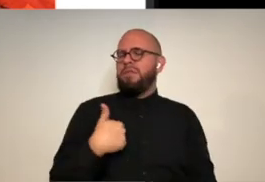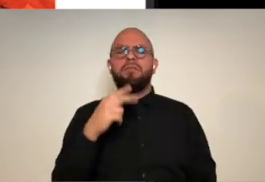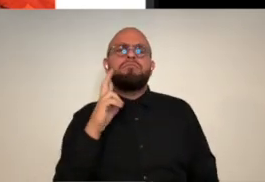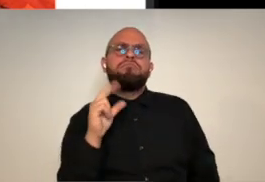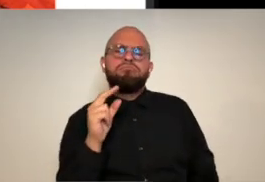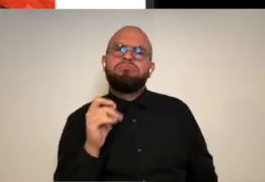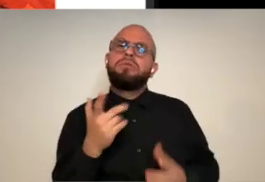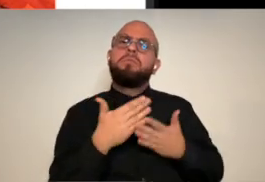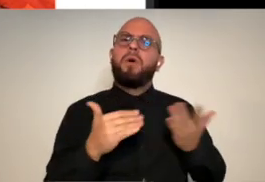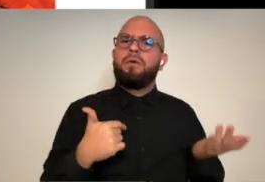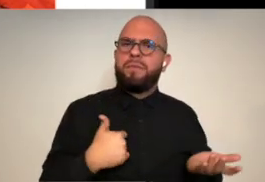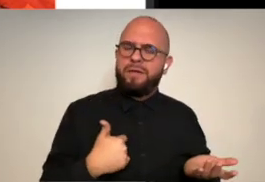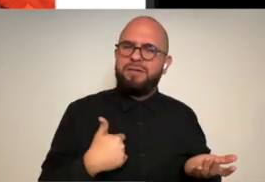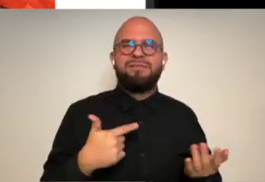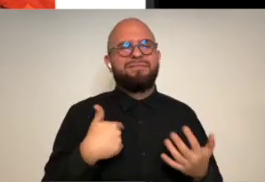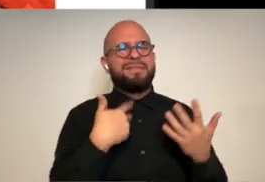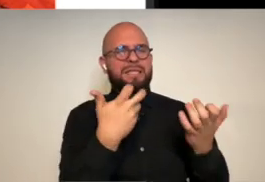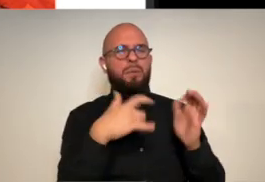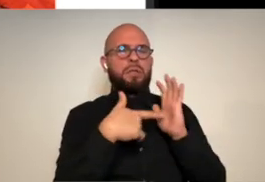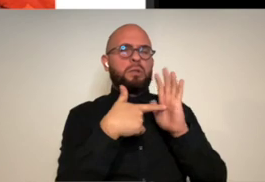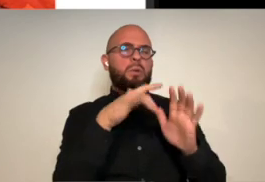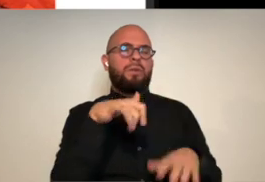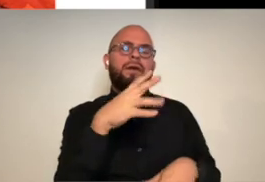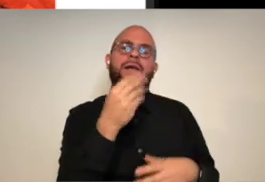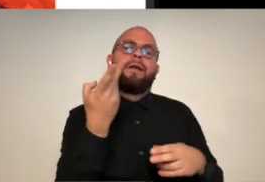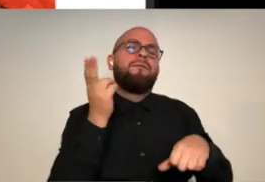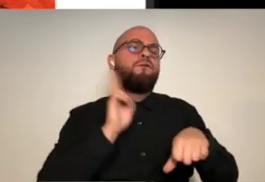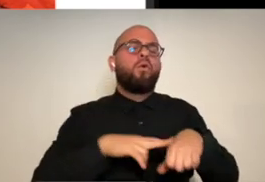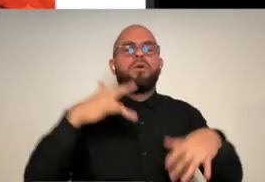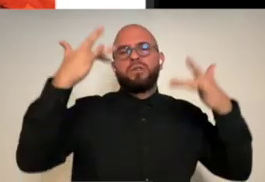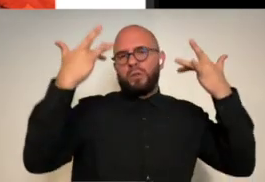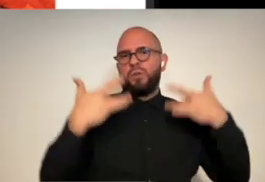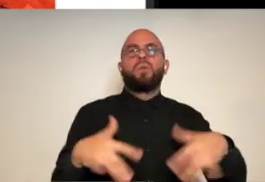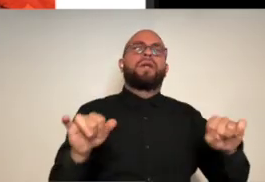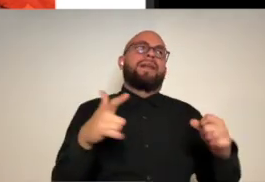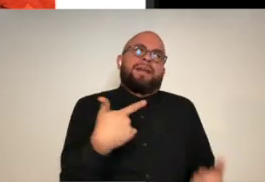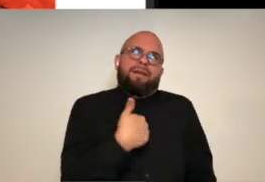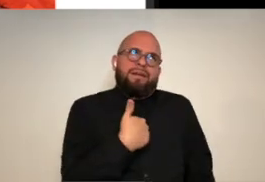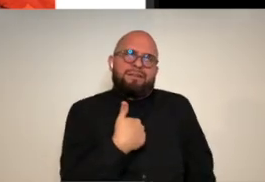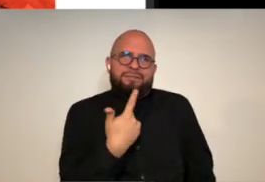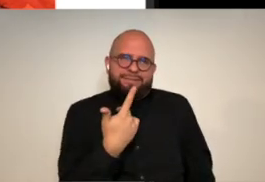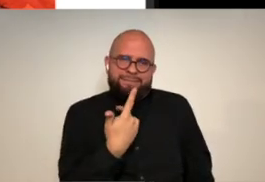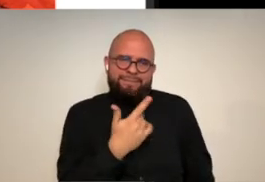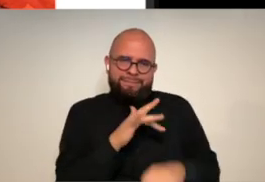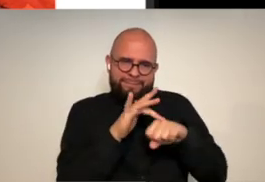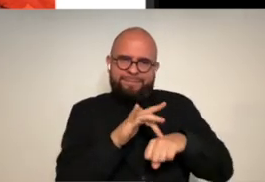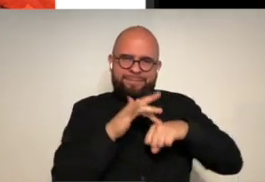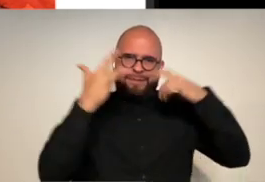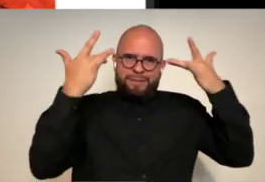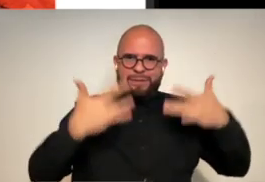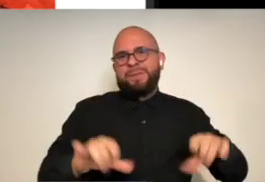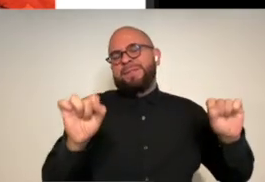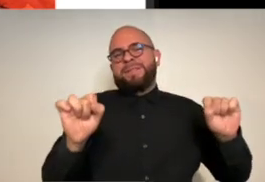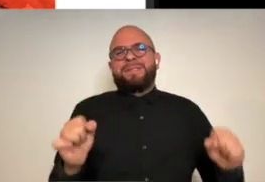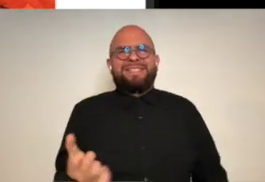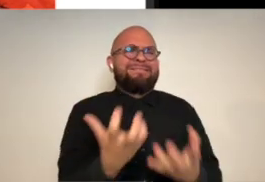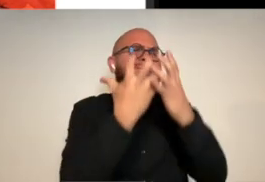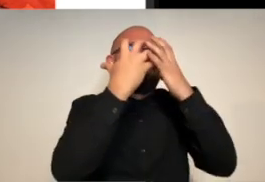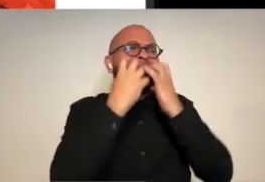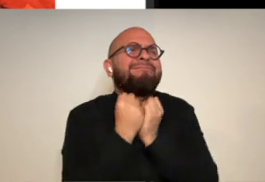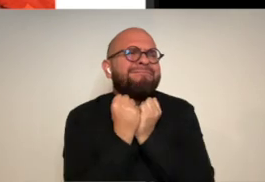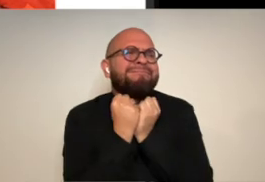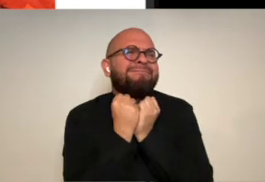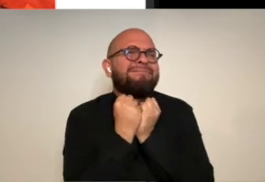part of me and i wanted to just show that yeah and that nudity i'm always about nudity that's